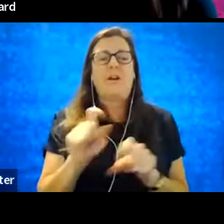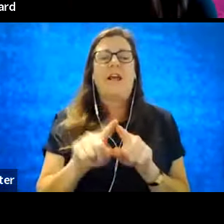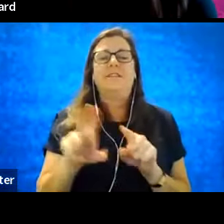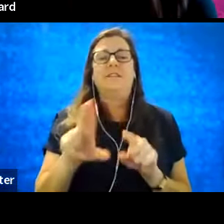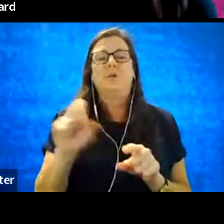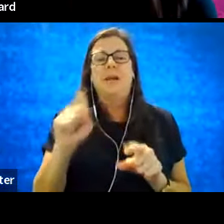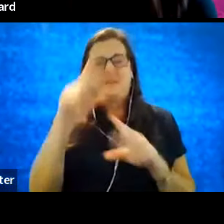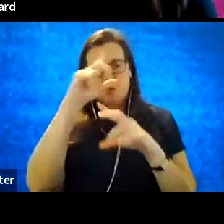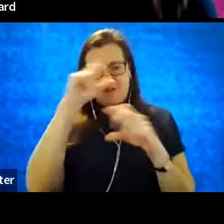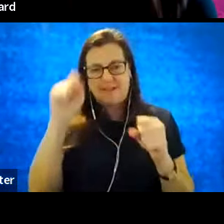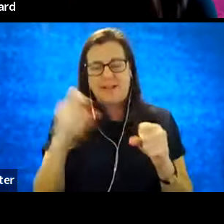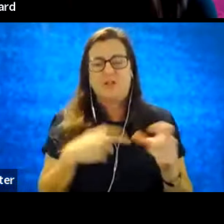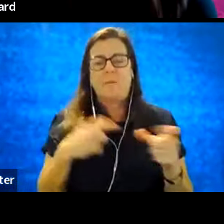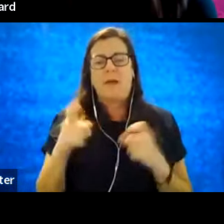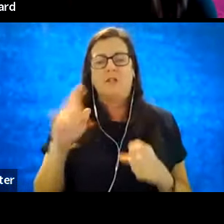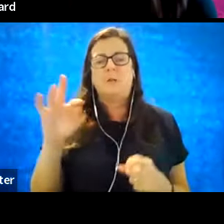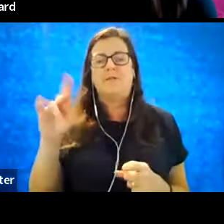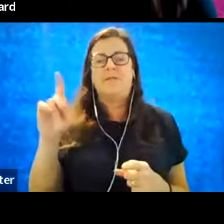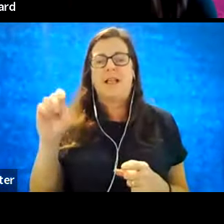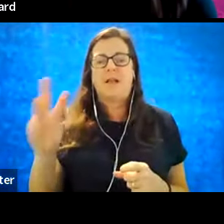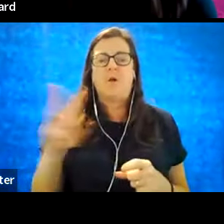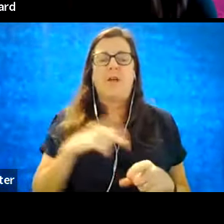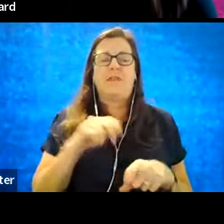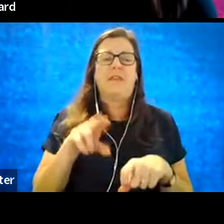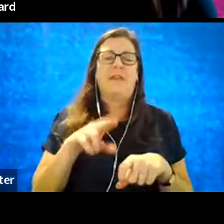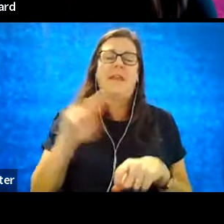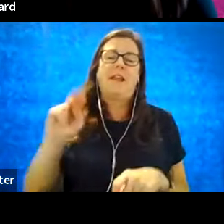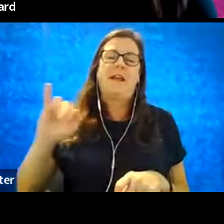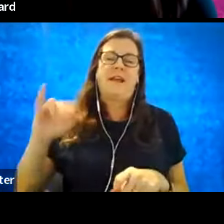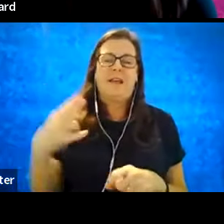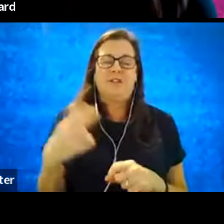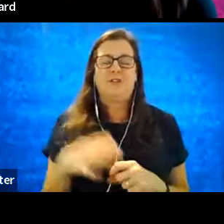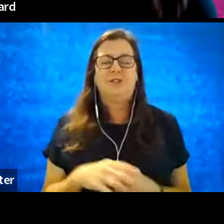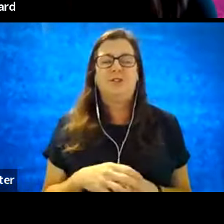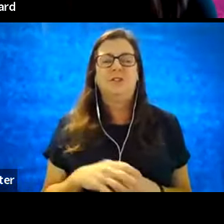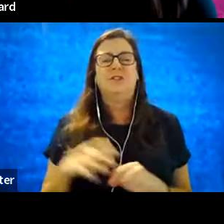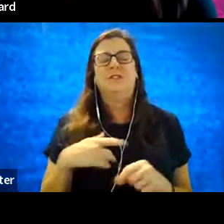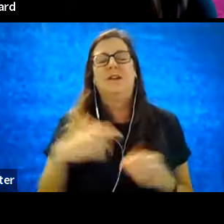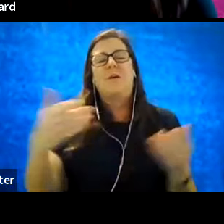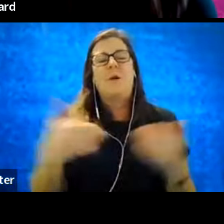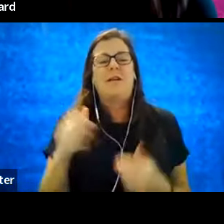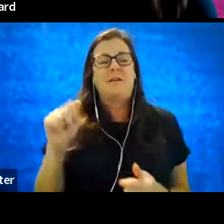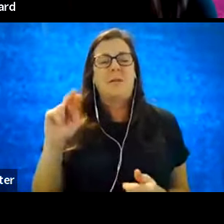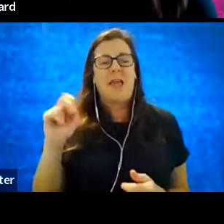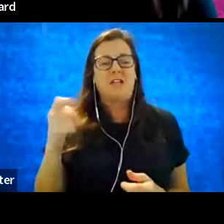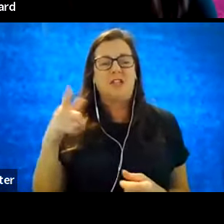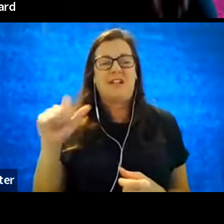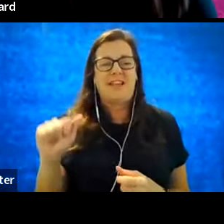Management Fellow at the National Institutes of Health. Welcome, Angela.